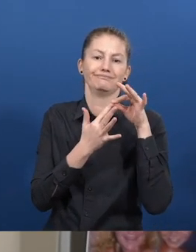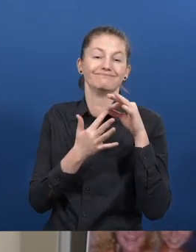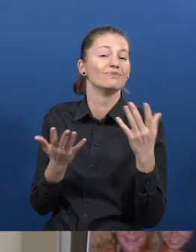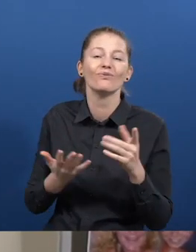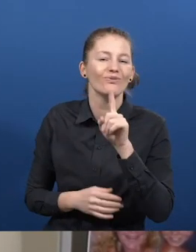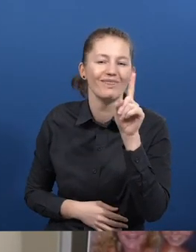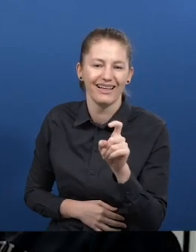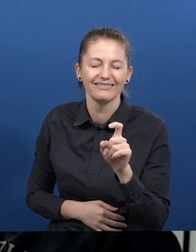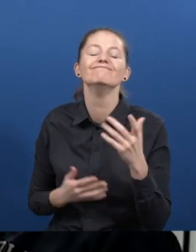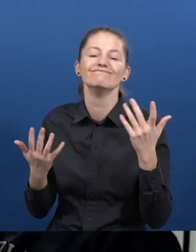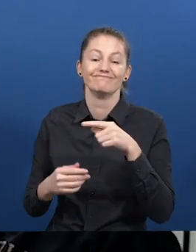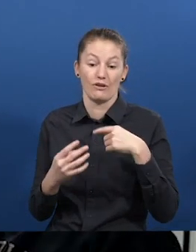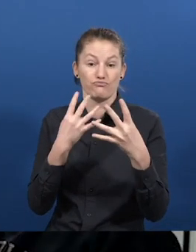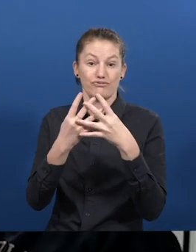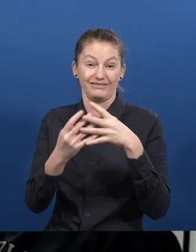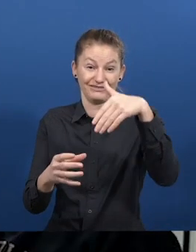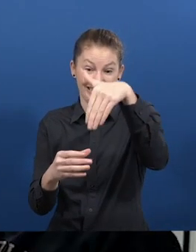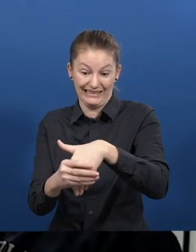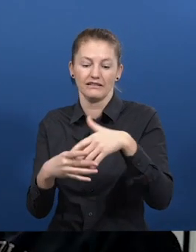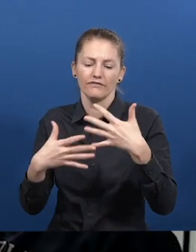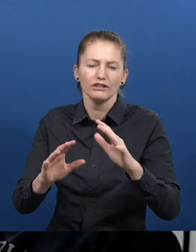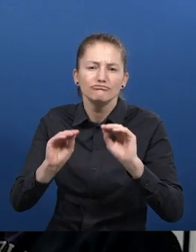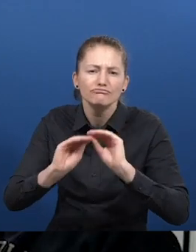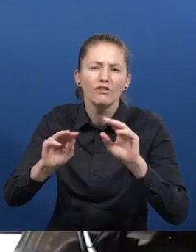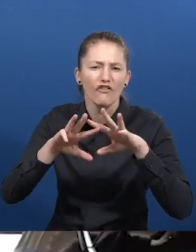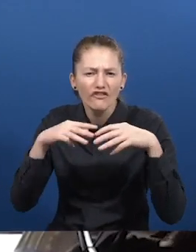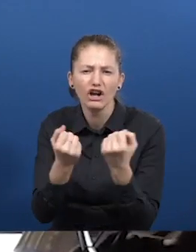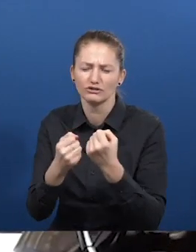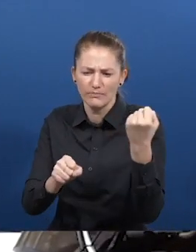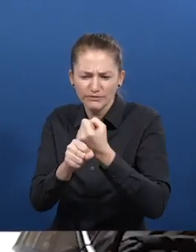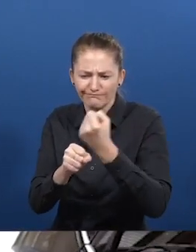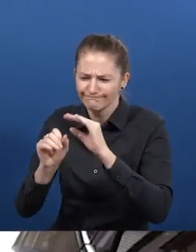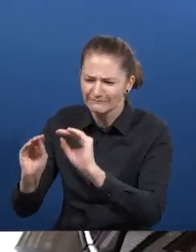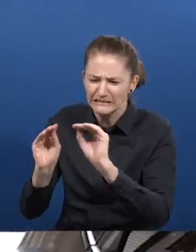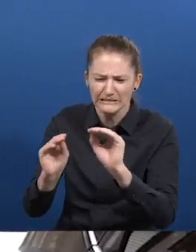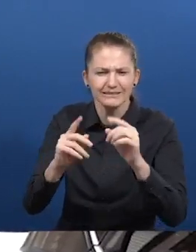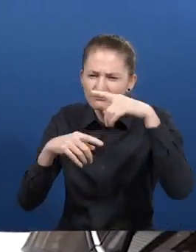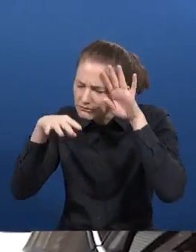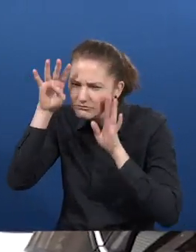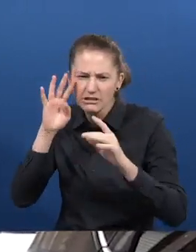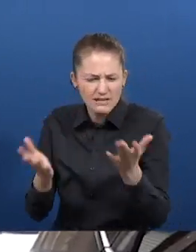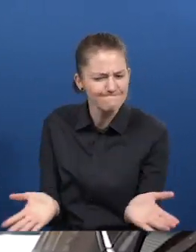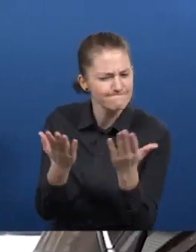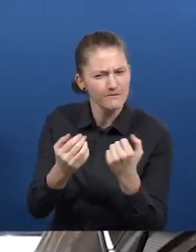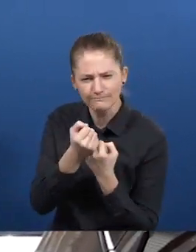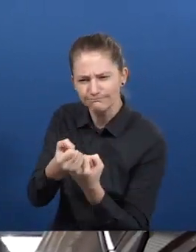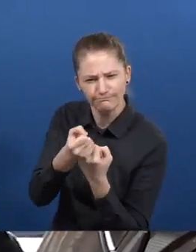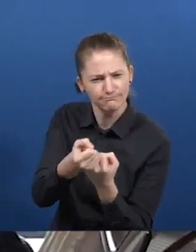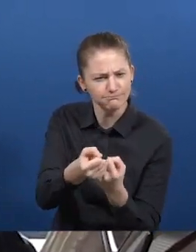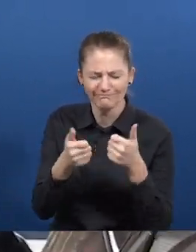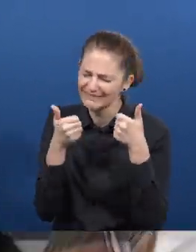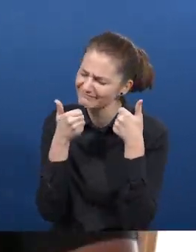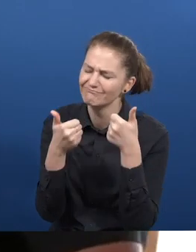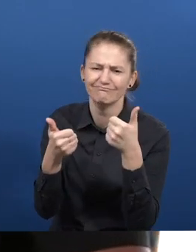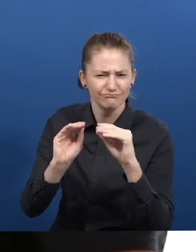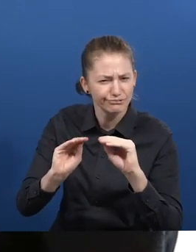Currently there is another program distributed nationwide, but the characteristic that this one has, because this program is that